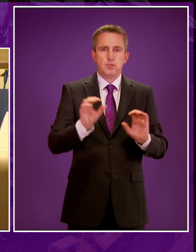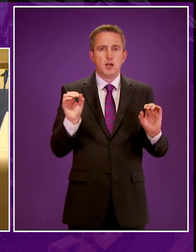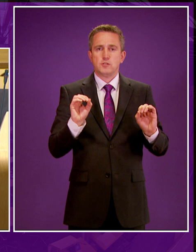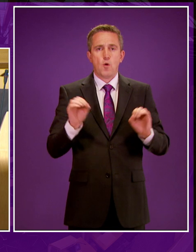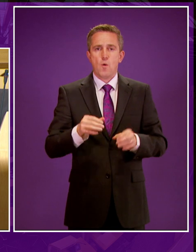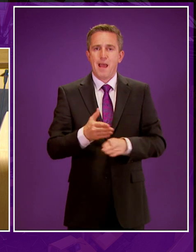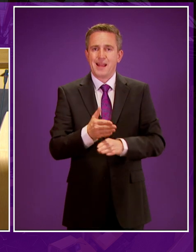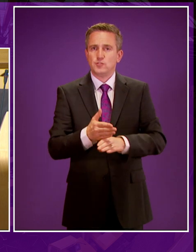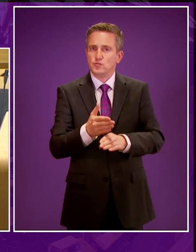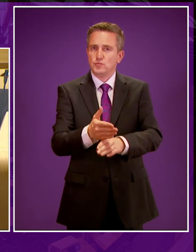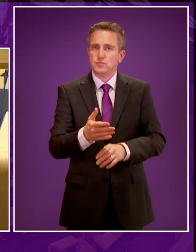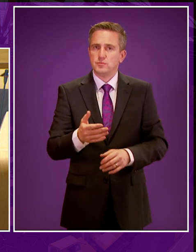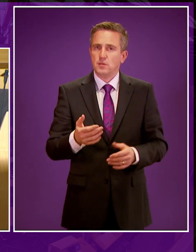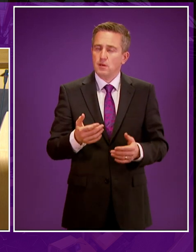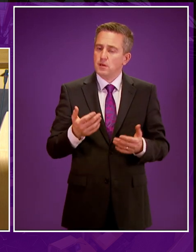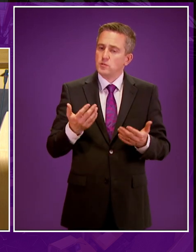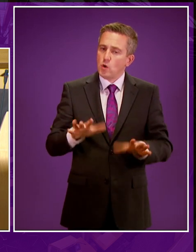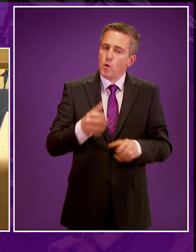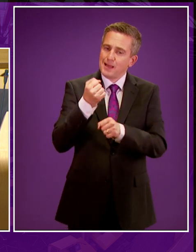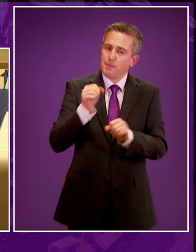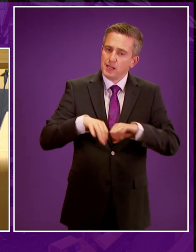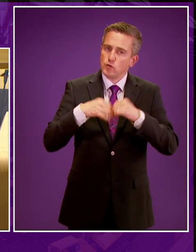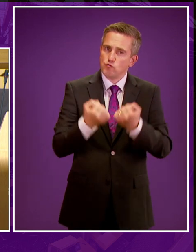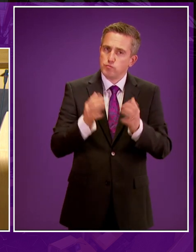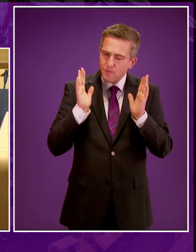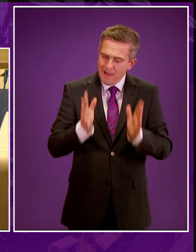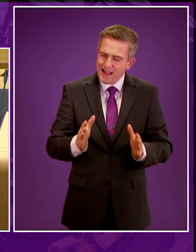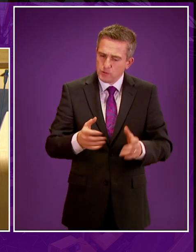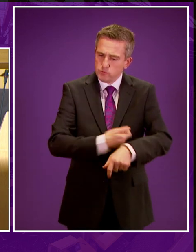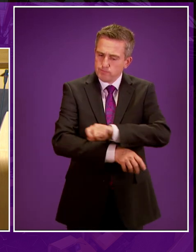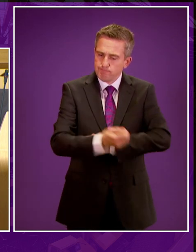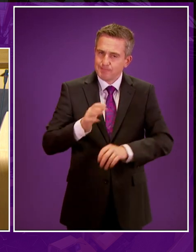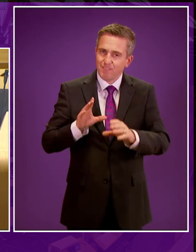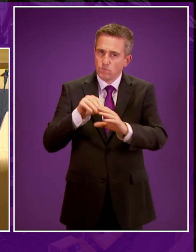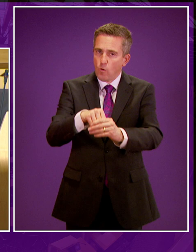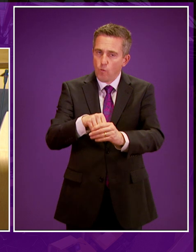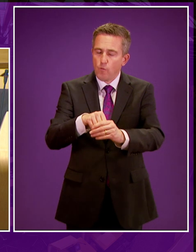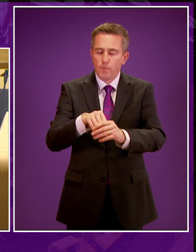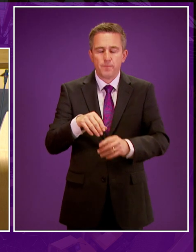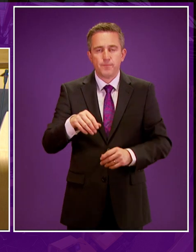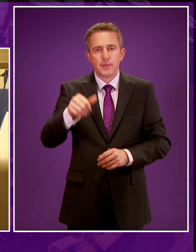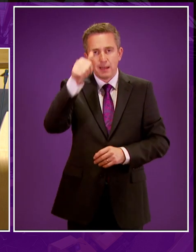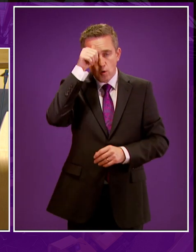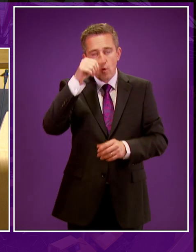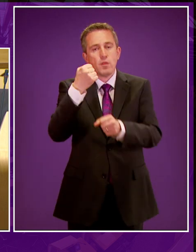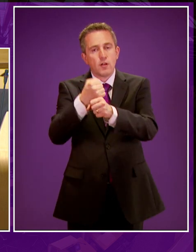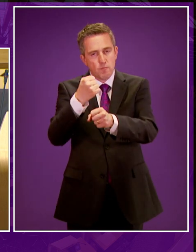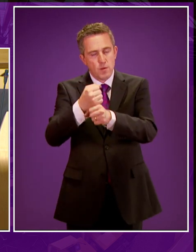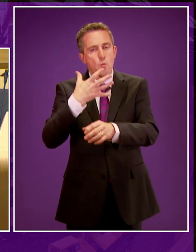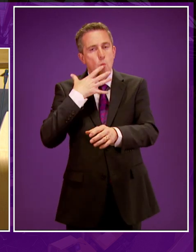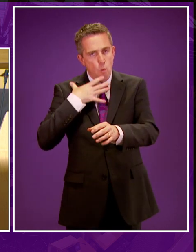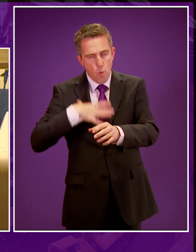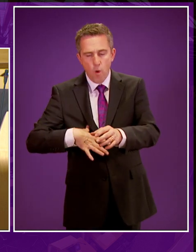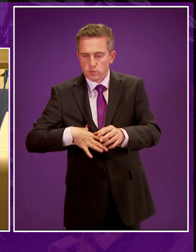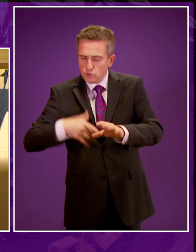action, and it has taken a lot of conviction from campaigners to get us to this point. I accept that the government wished to be thorough, but we have had